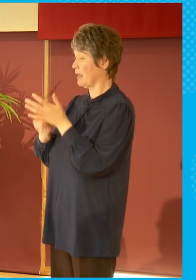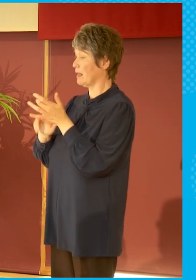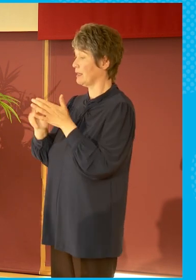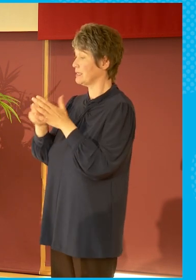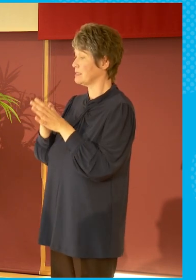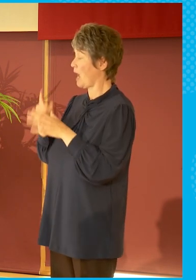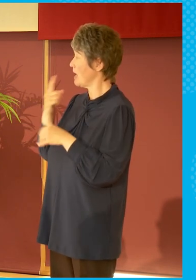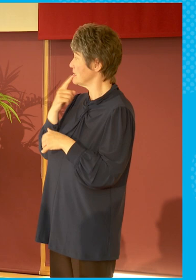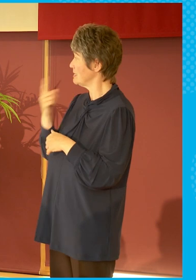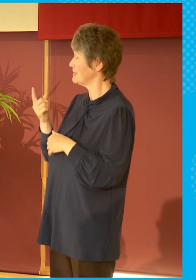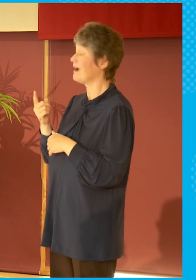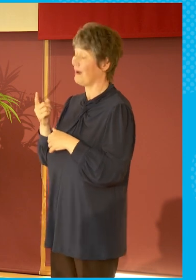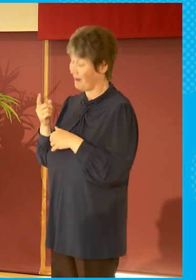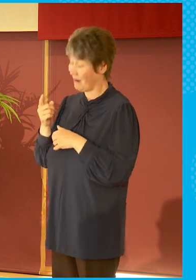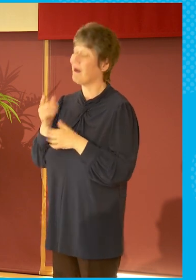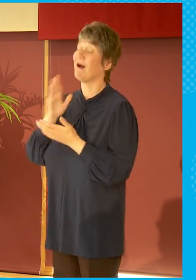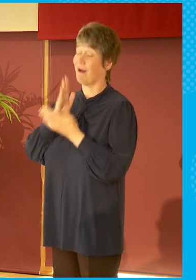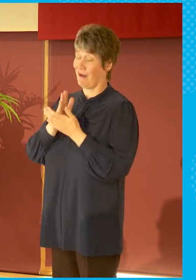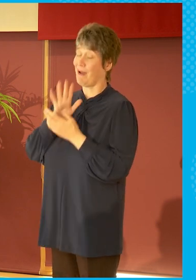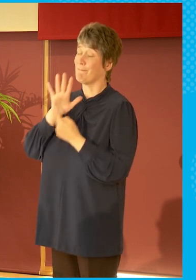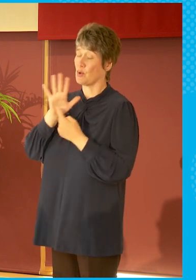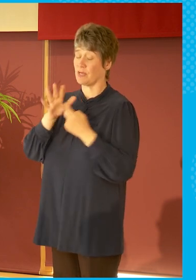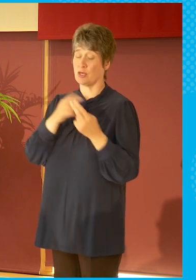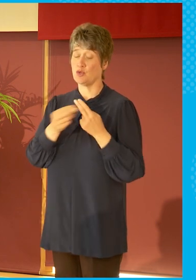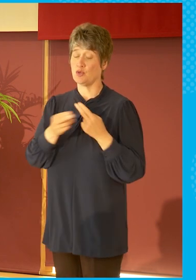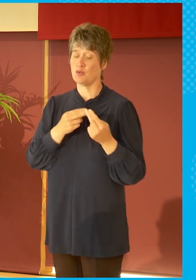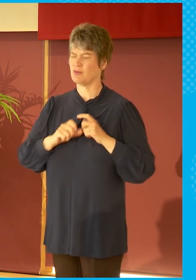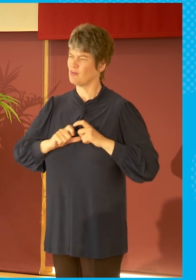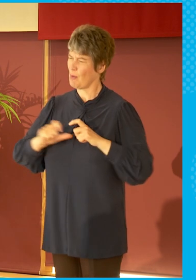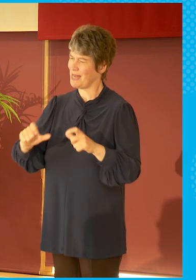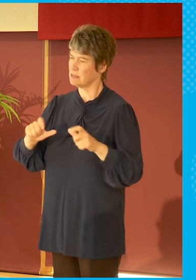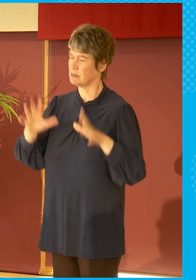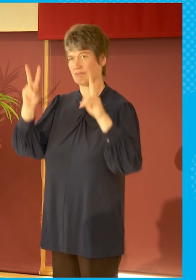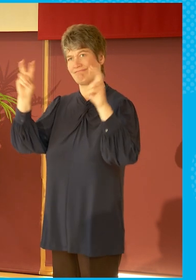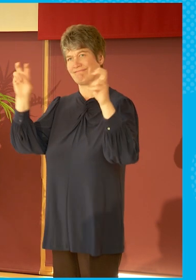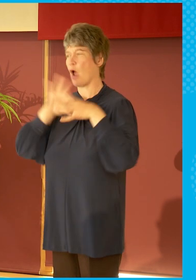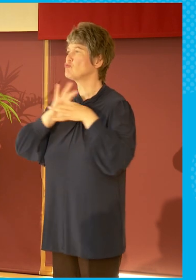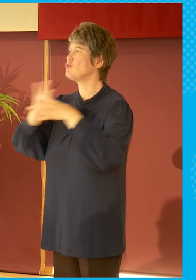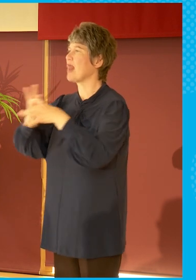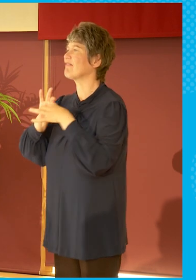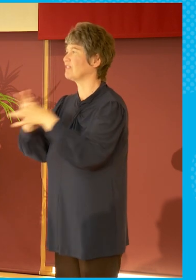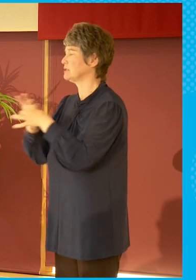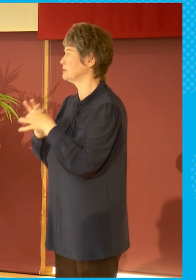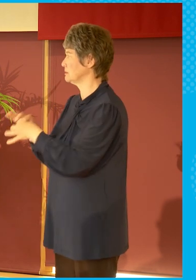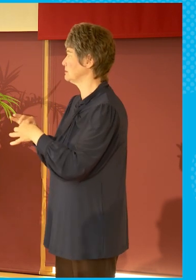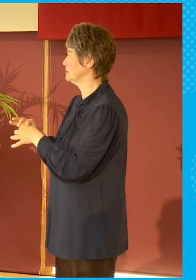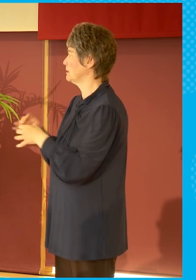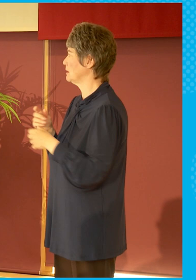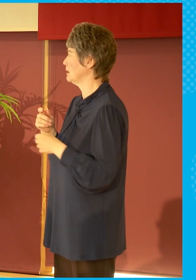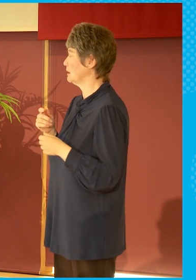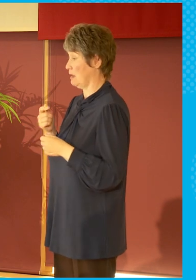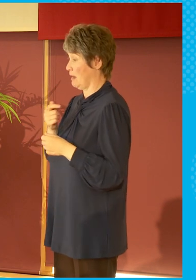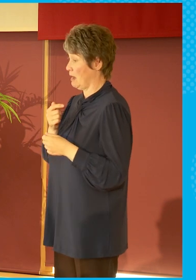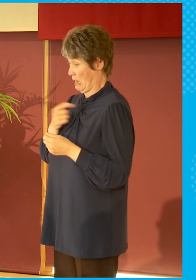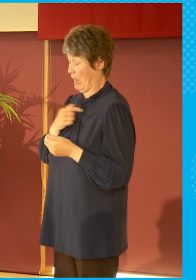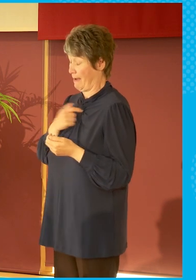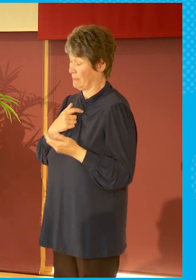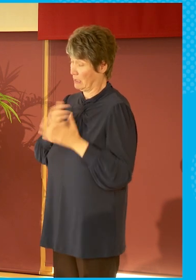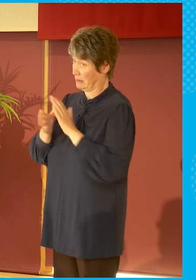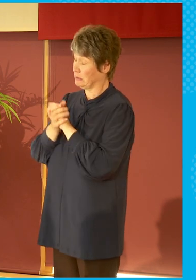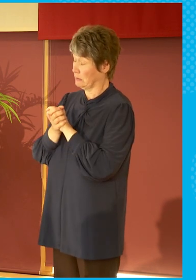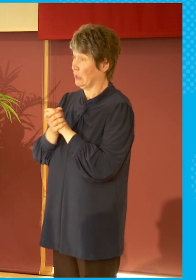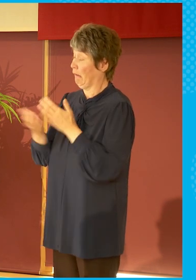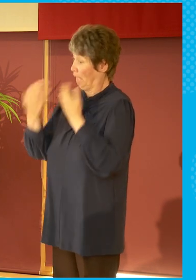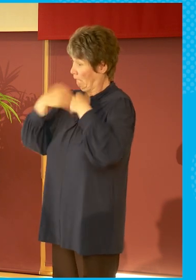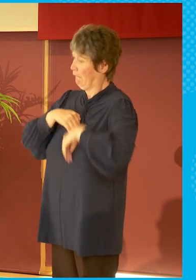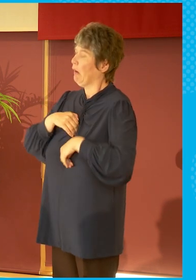remaining relevant. I am so, you know, that's the bit that now I take so seriously. We can't